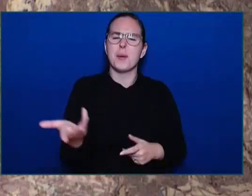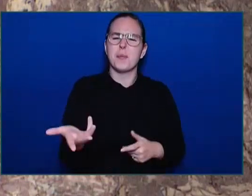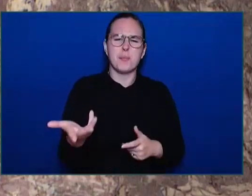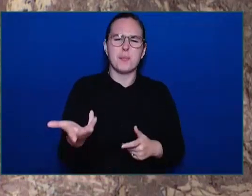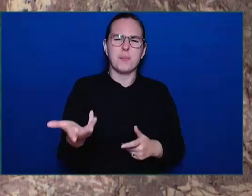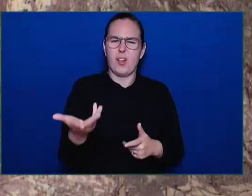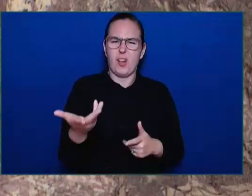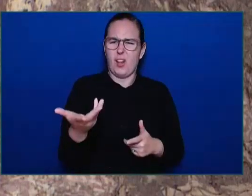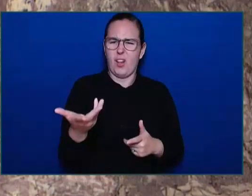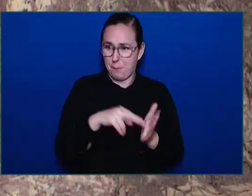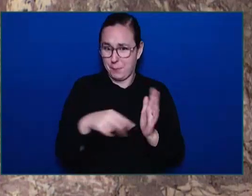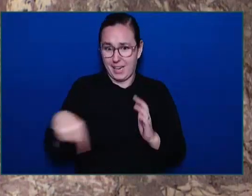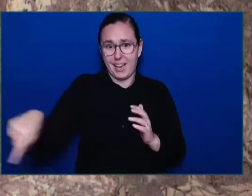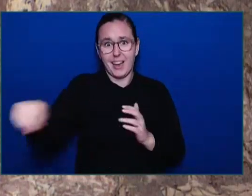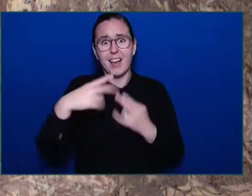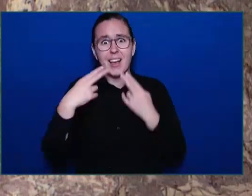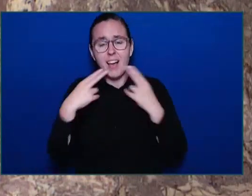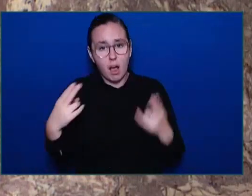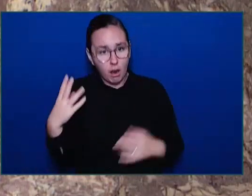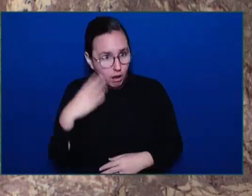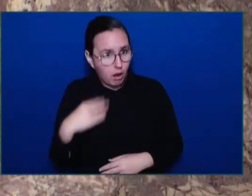so people can feel safe again?